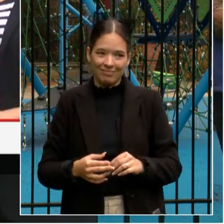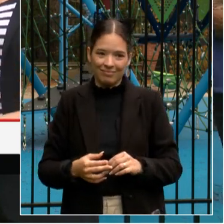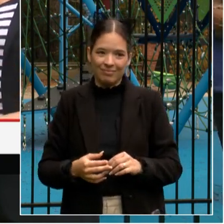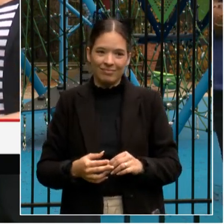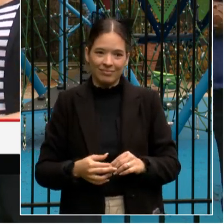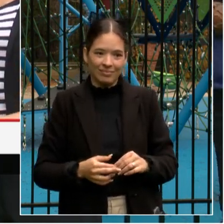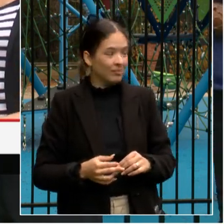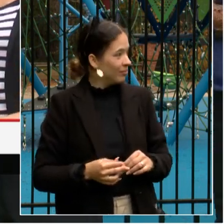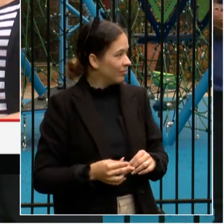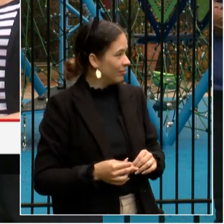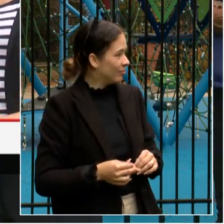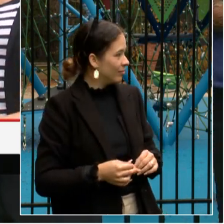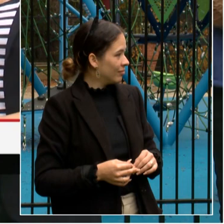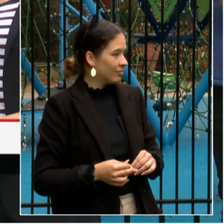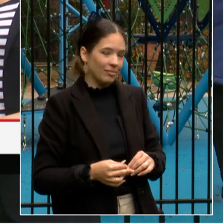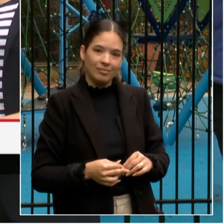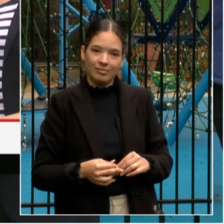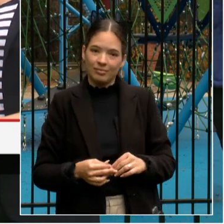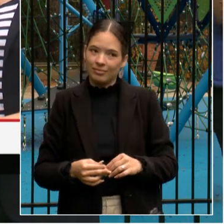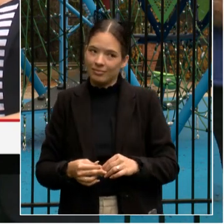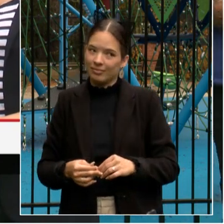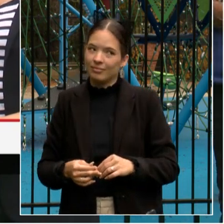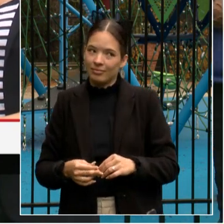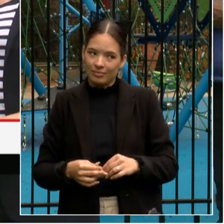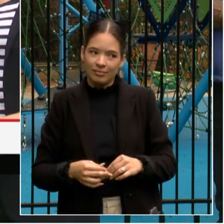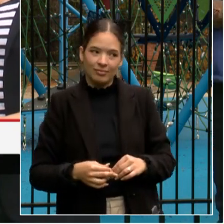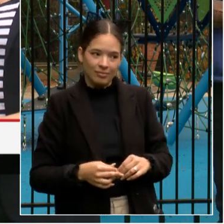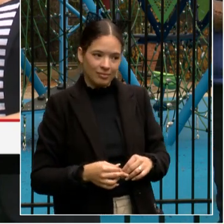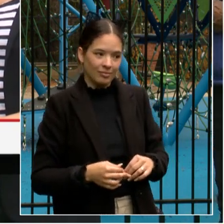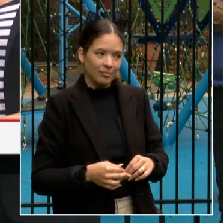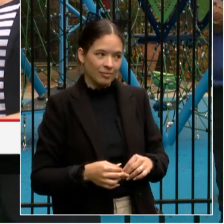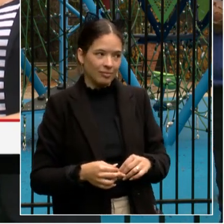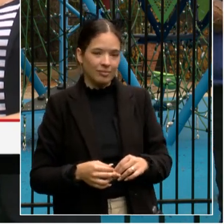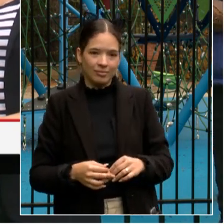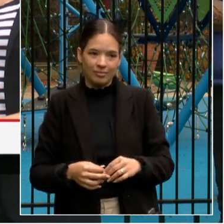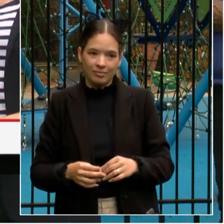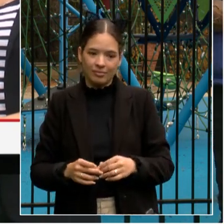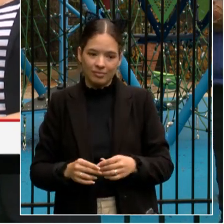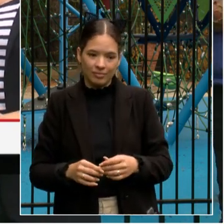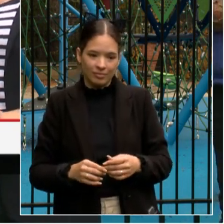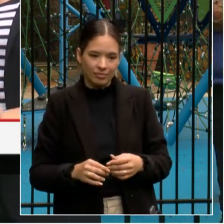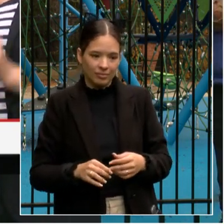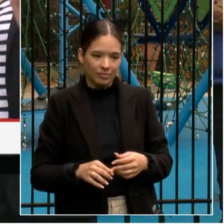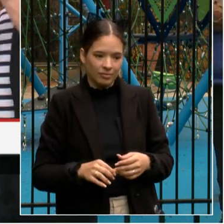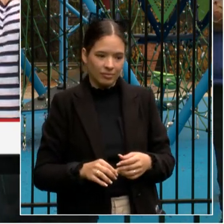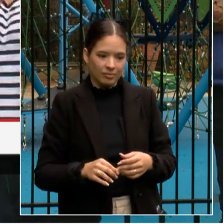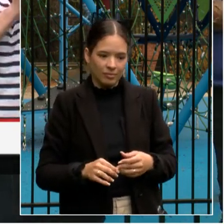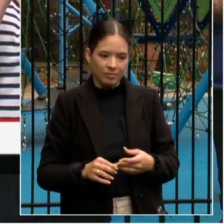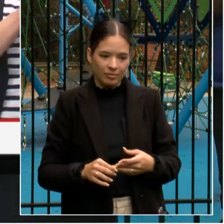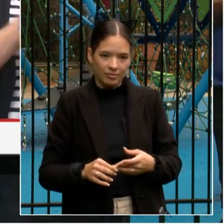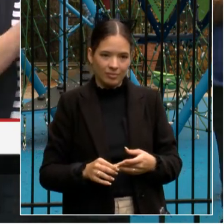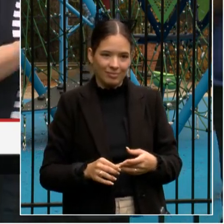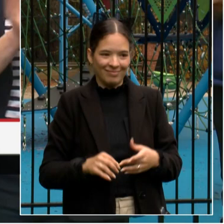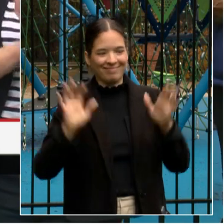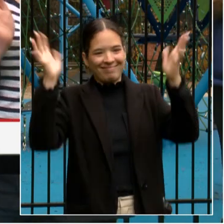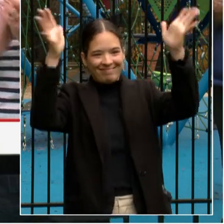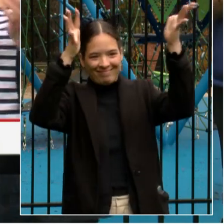Oyster's without their support. Thank you for everything you have done for the Oyster Adams community.